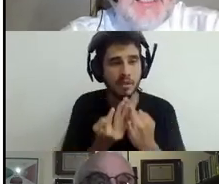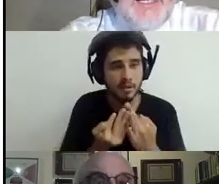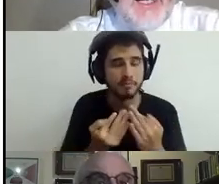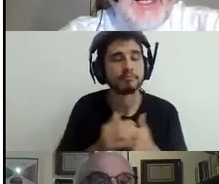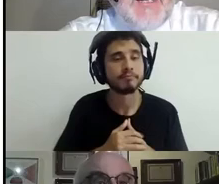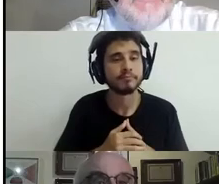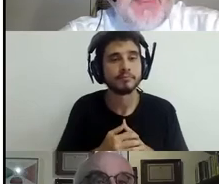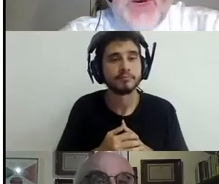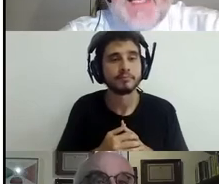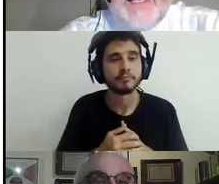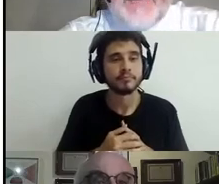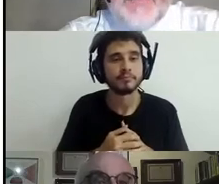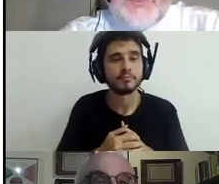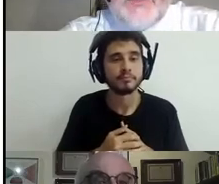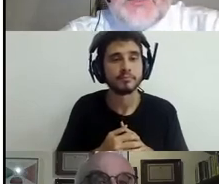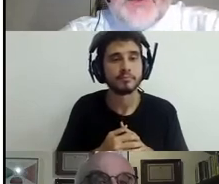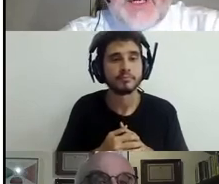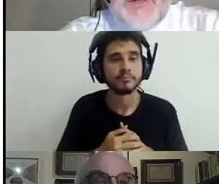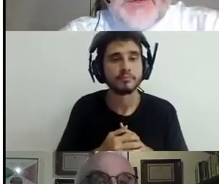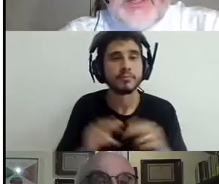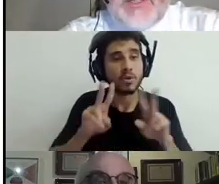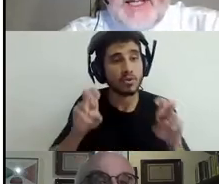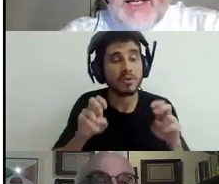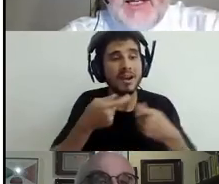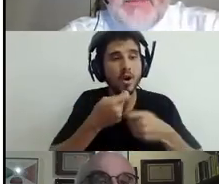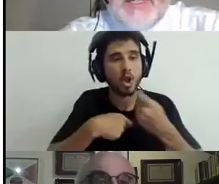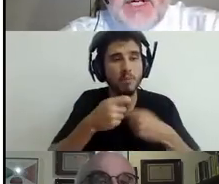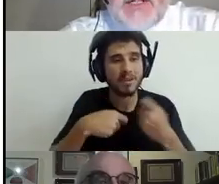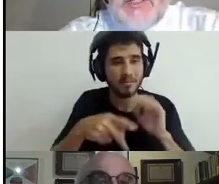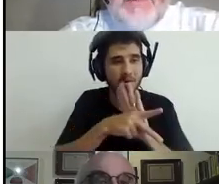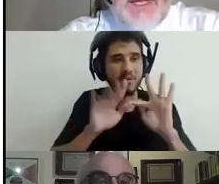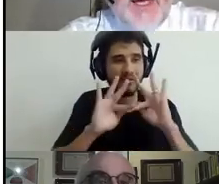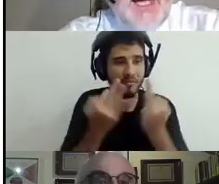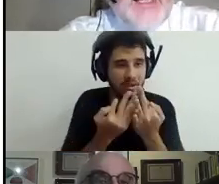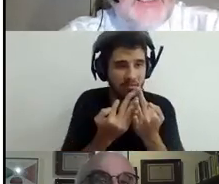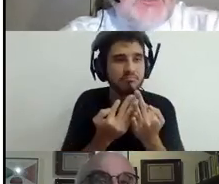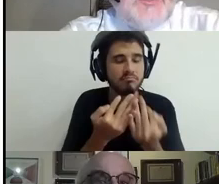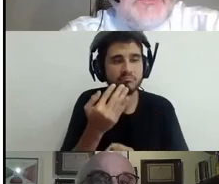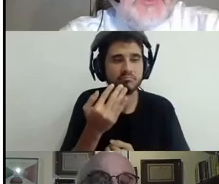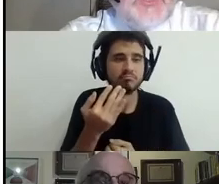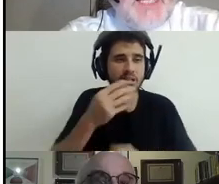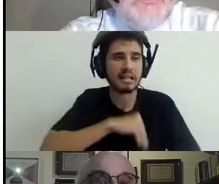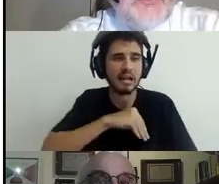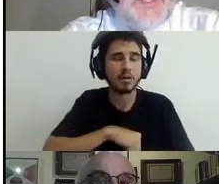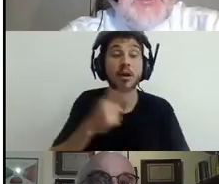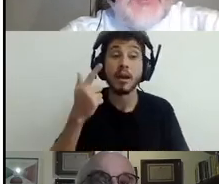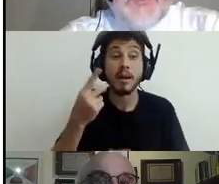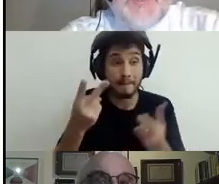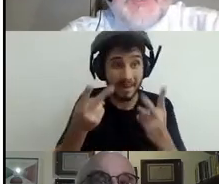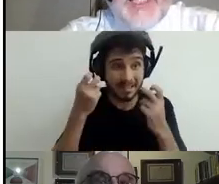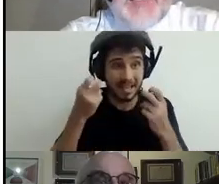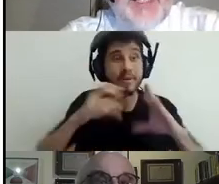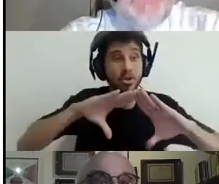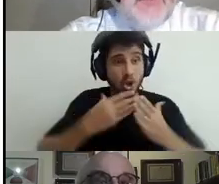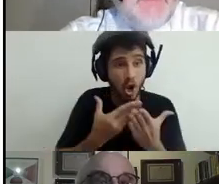that when schools were closed mid March, and schools had to switch to